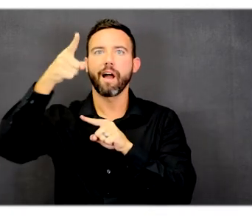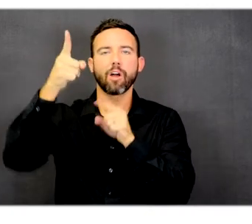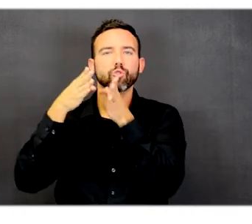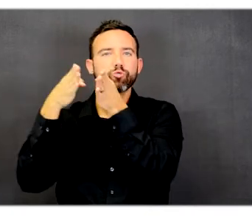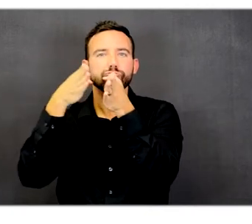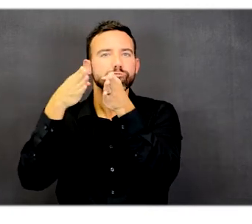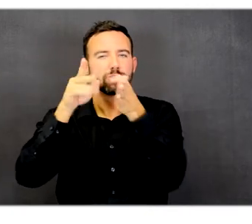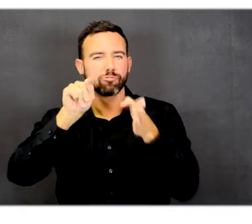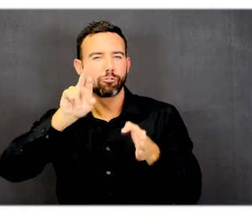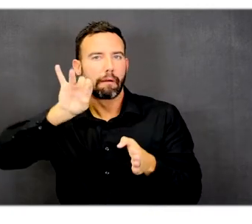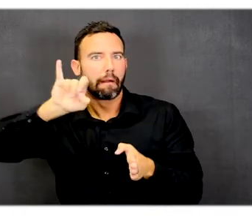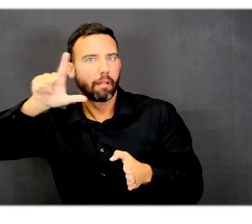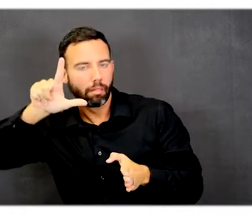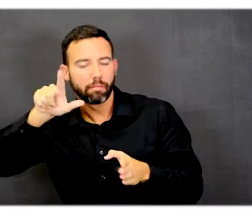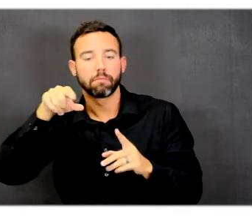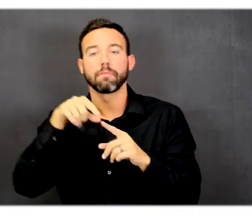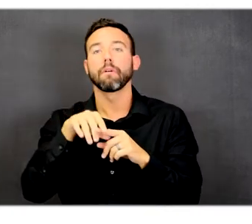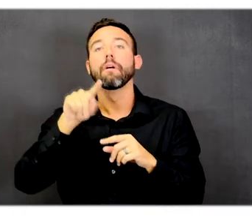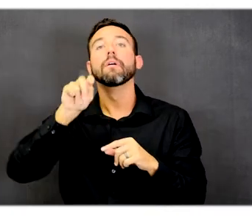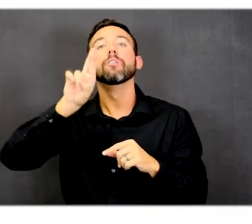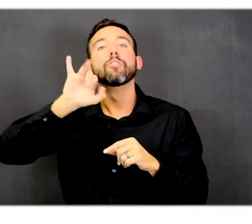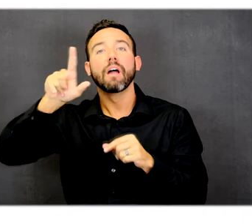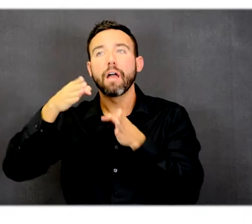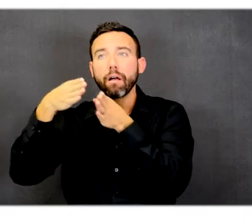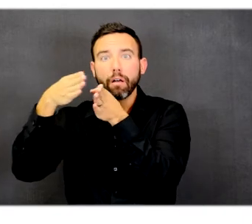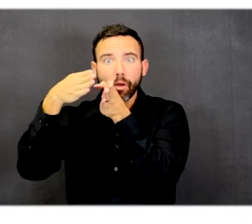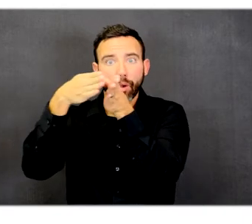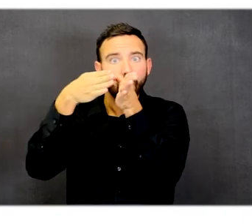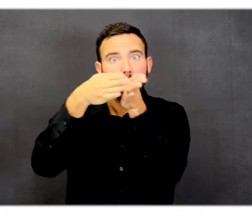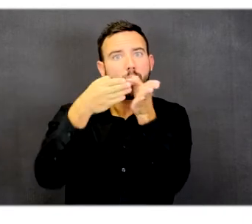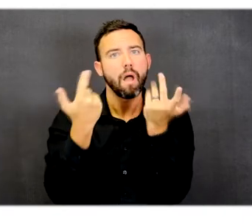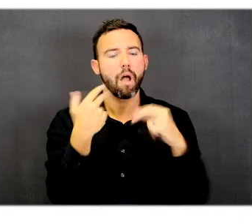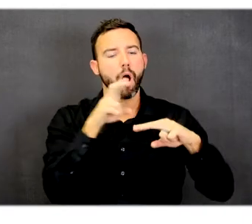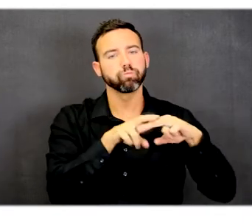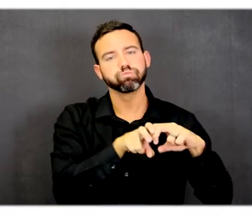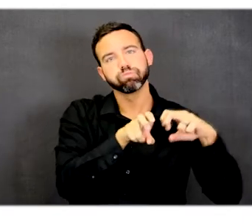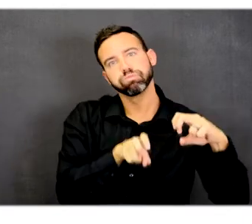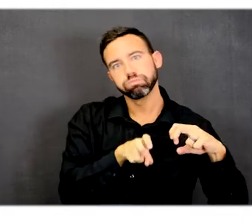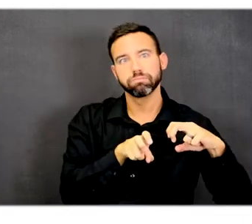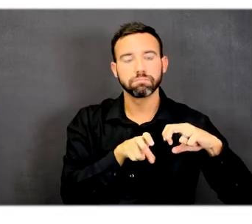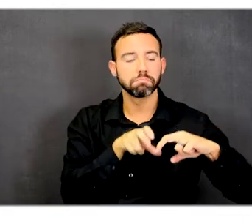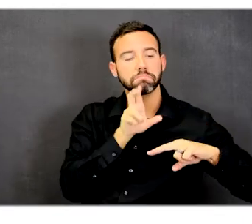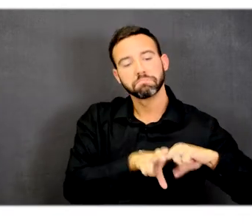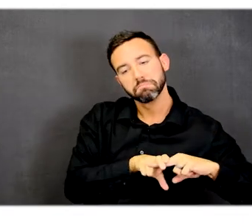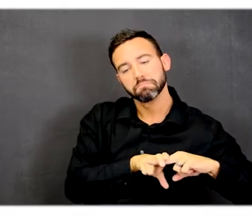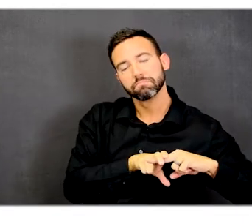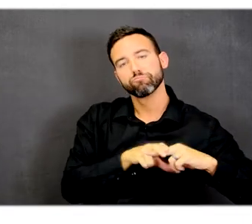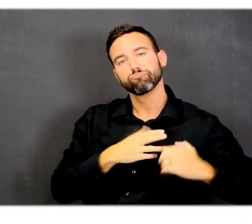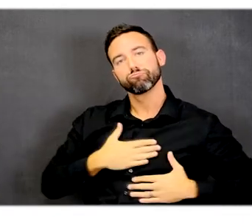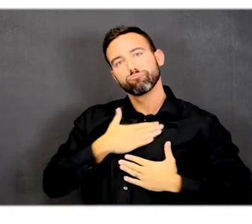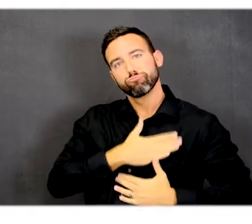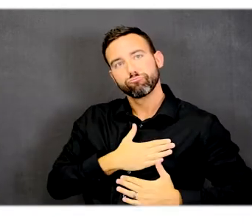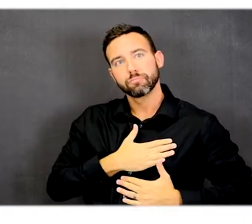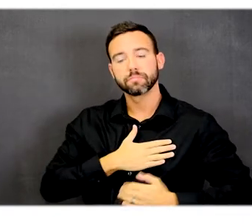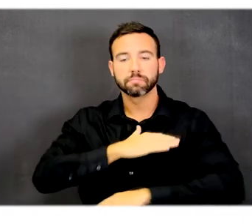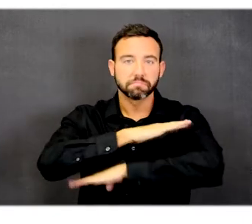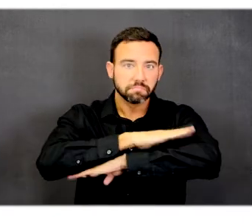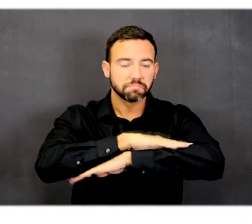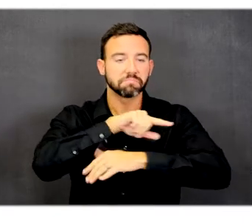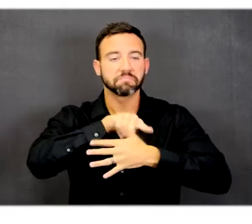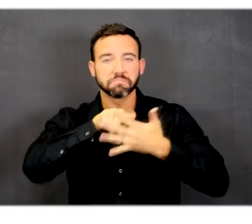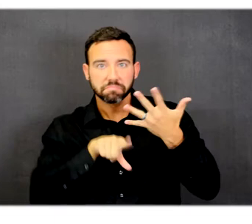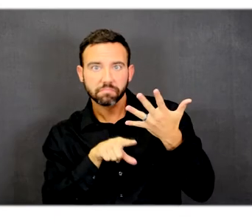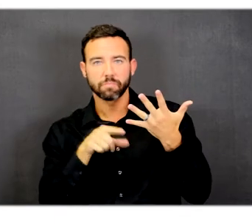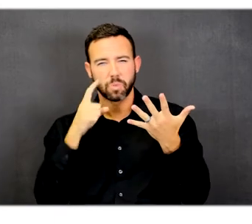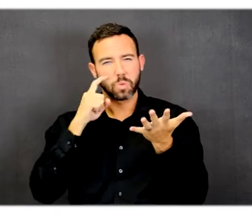These trail nodes have places where you can sit, desks to utilize, and other various things as you move through it.